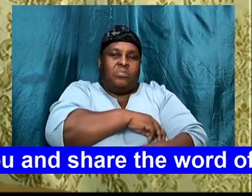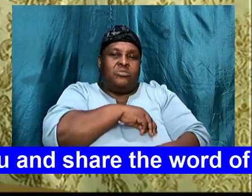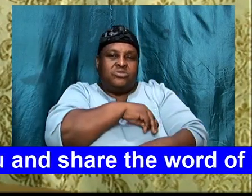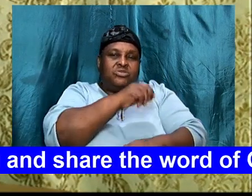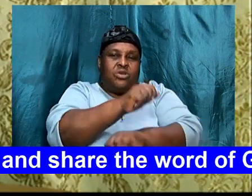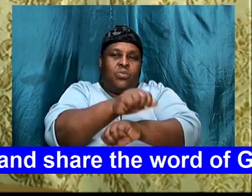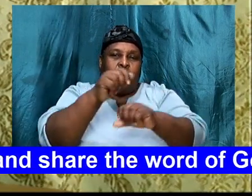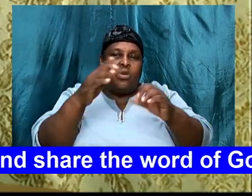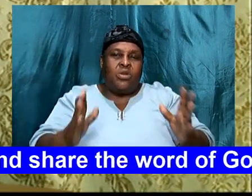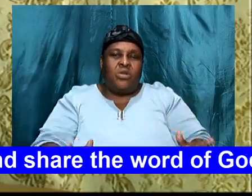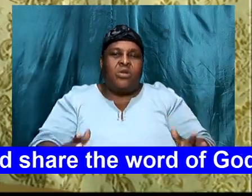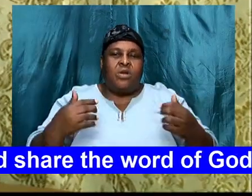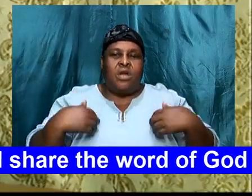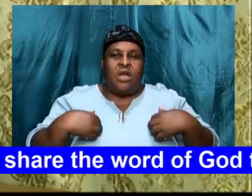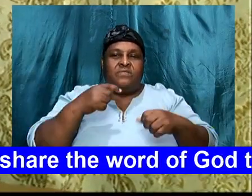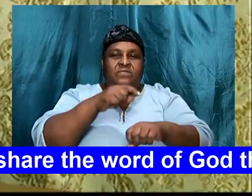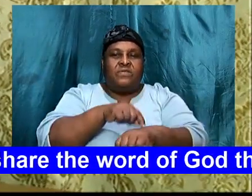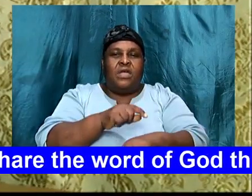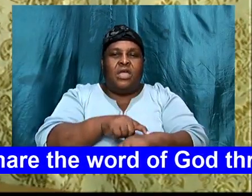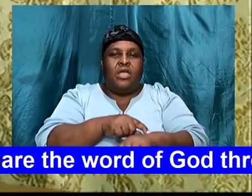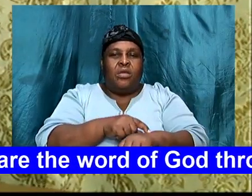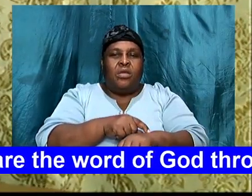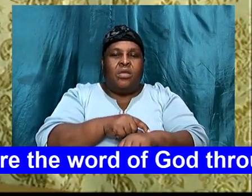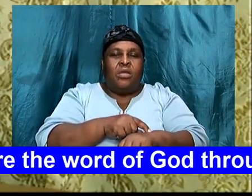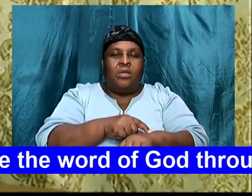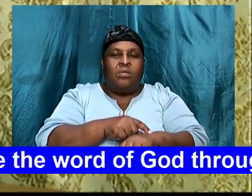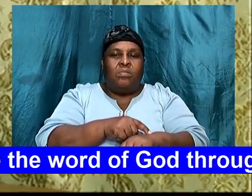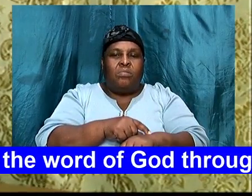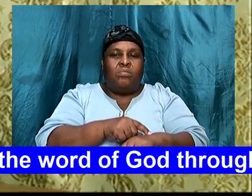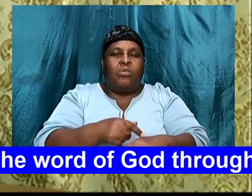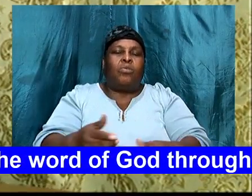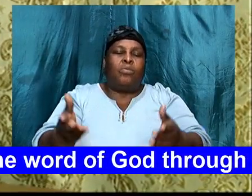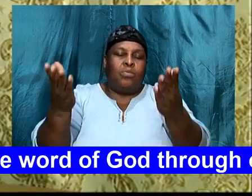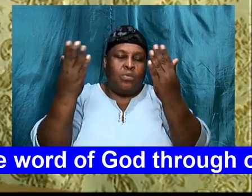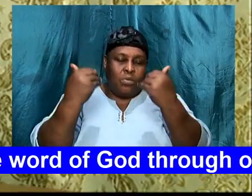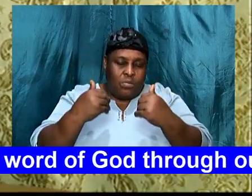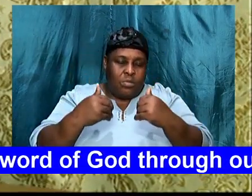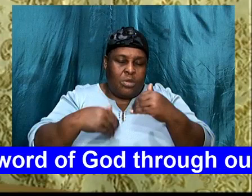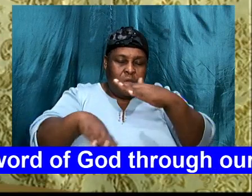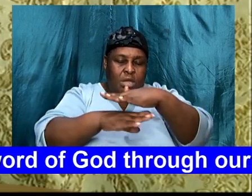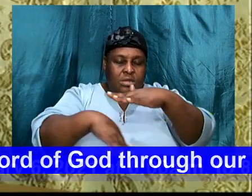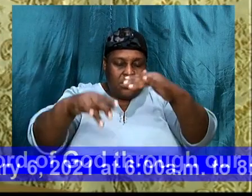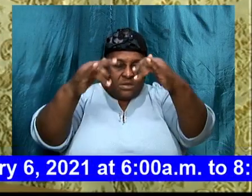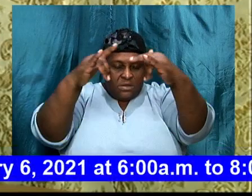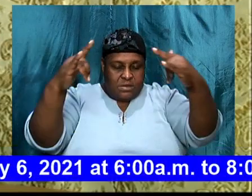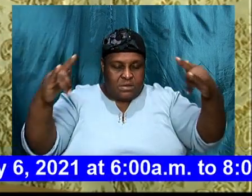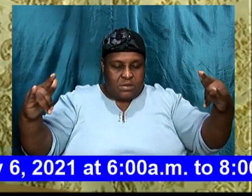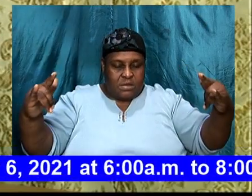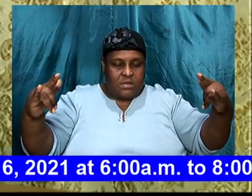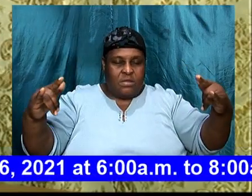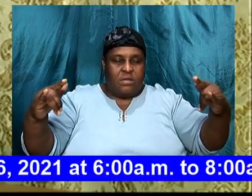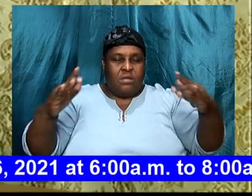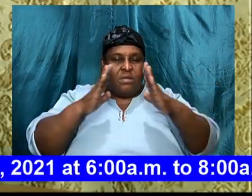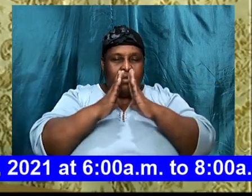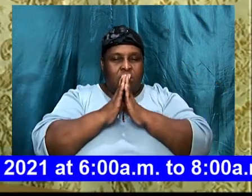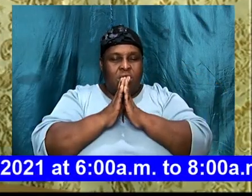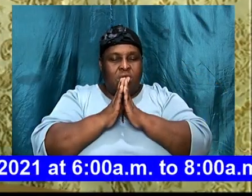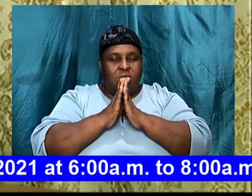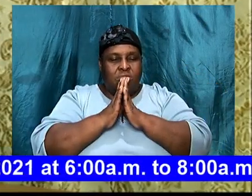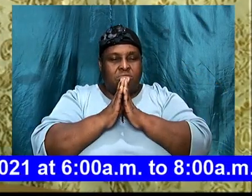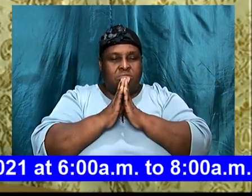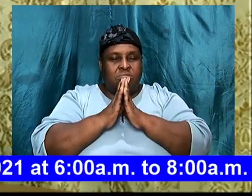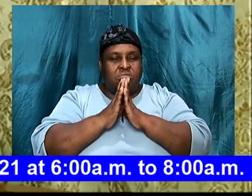if you have the time available, I'm, gonna ask you to, come out, come under the tent, and I'm, gonna ask you to,